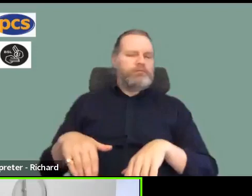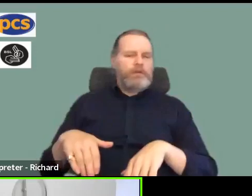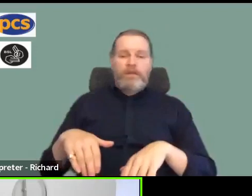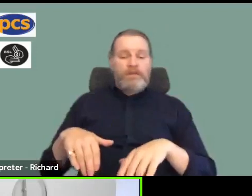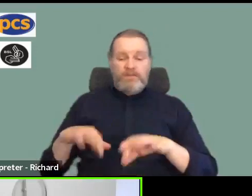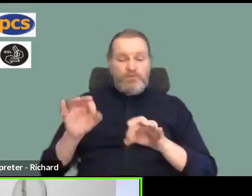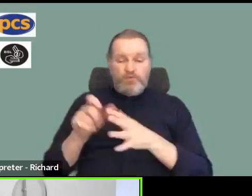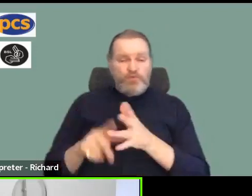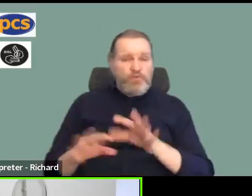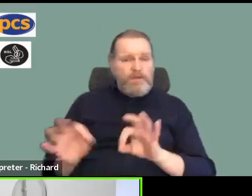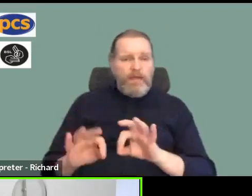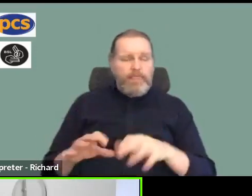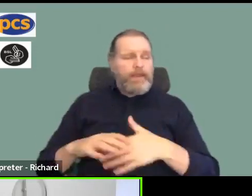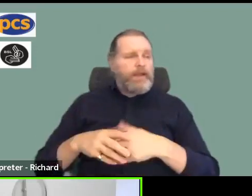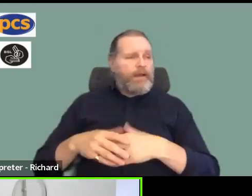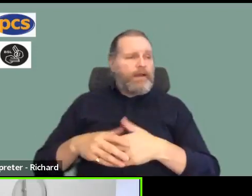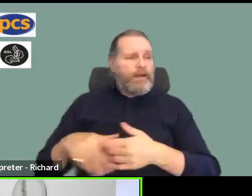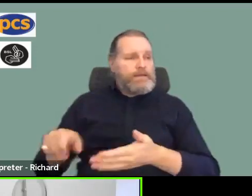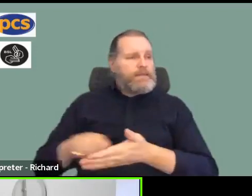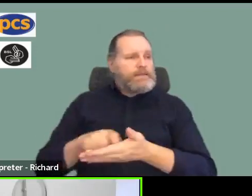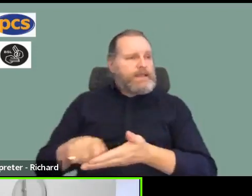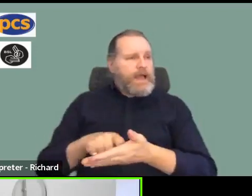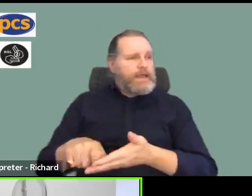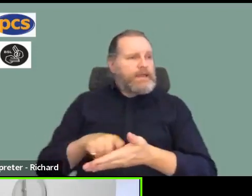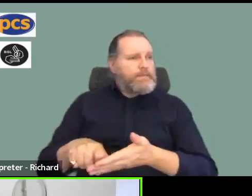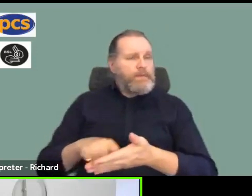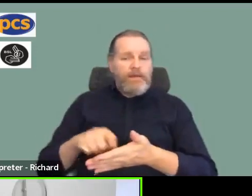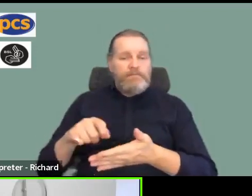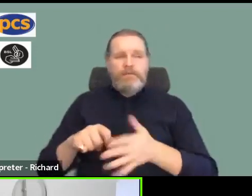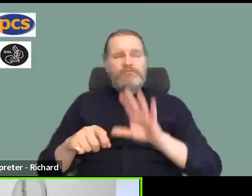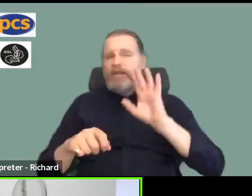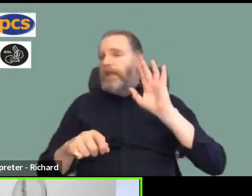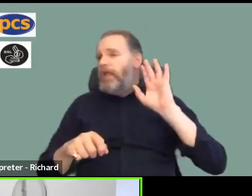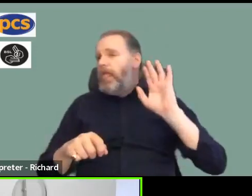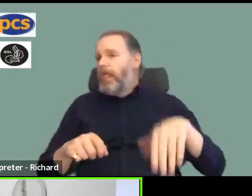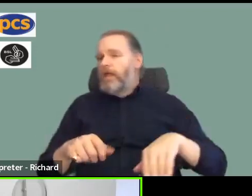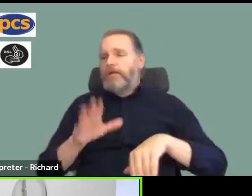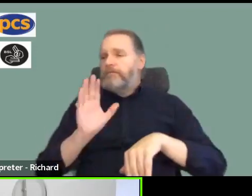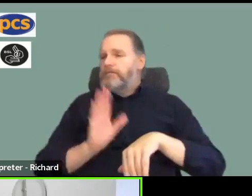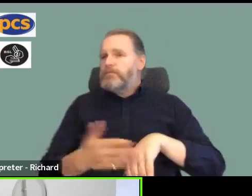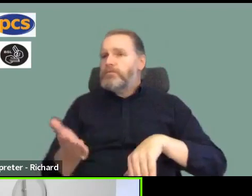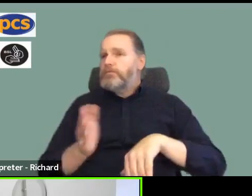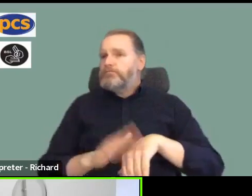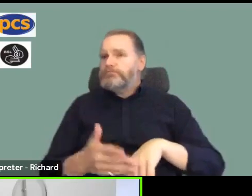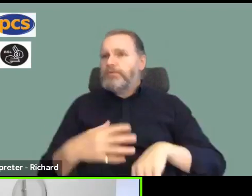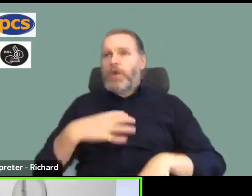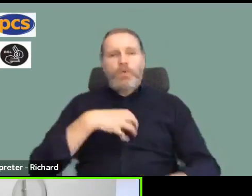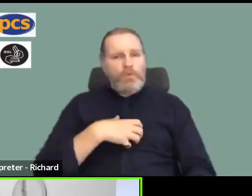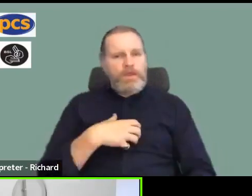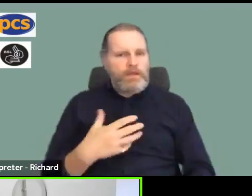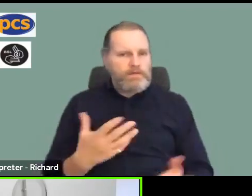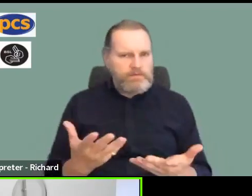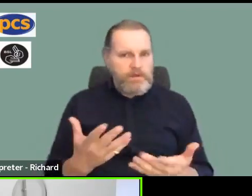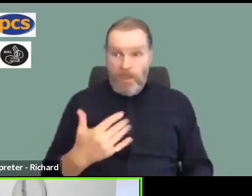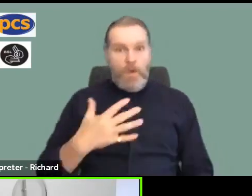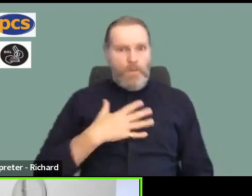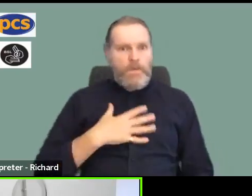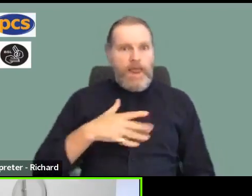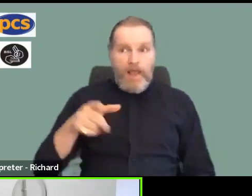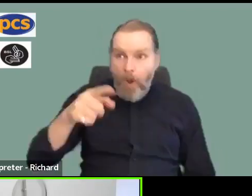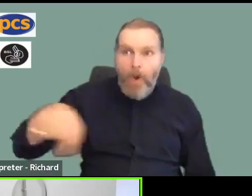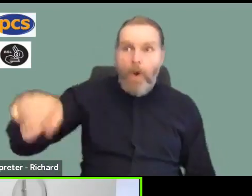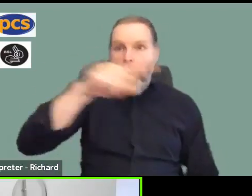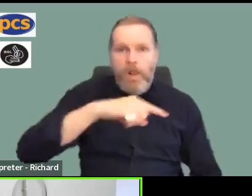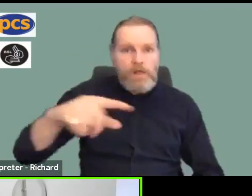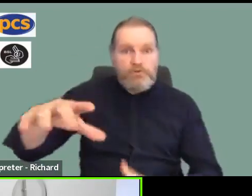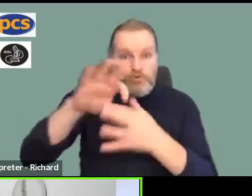from. And obviously, that's something we need to discuss, isn't it? Because clearly, you know, we want everybody to join the union, but we want them to